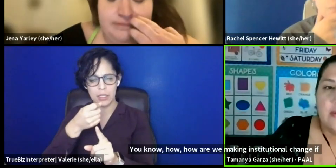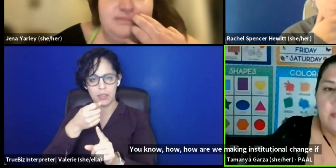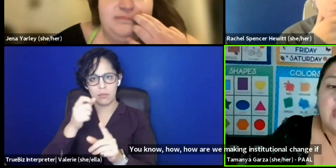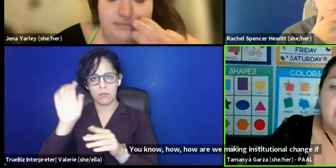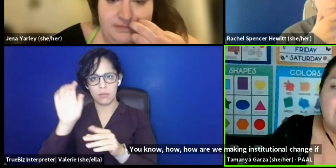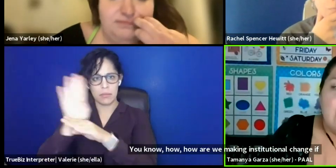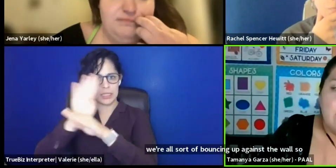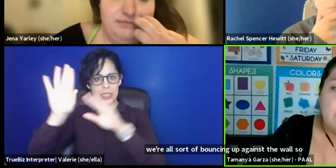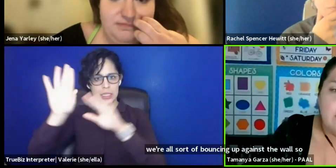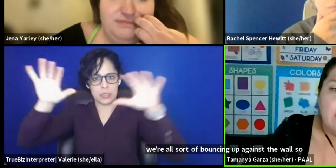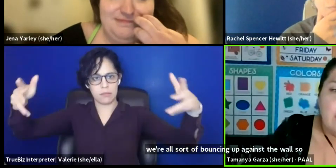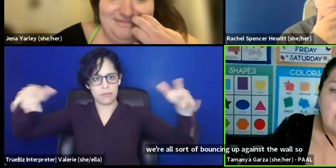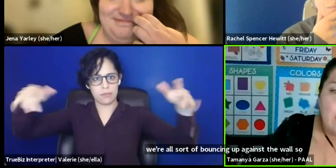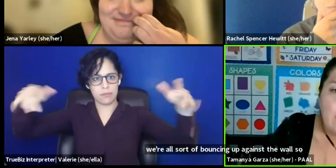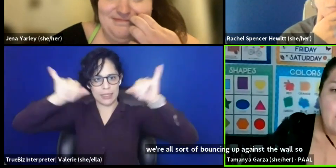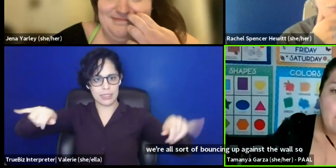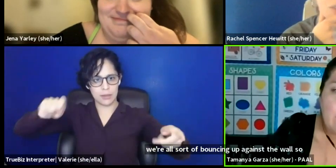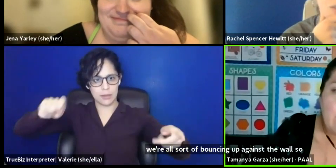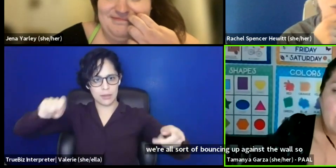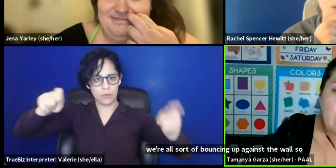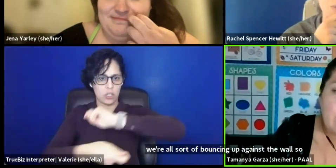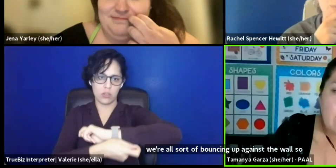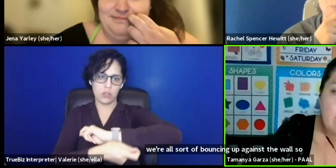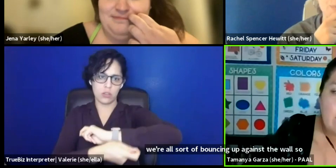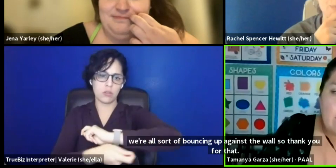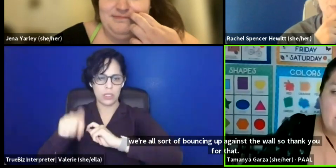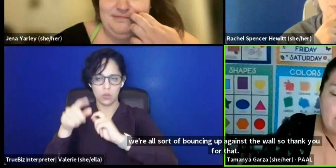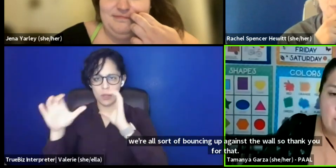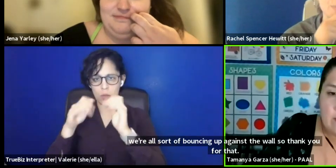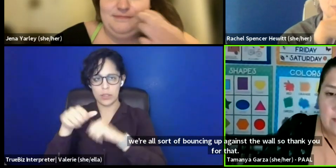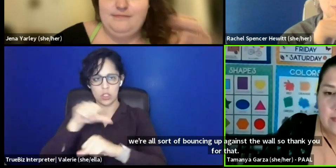the walls? So thank you for that. That's great.